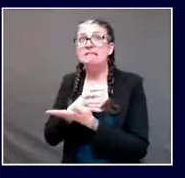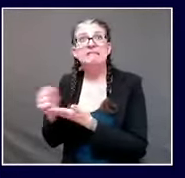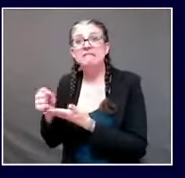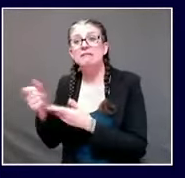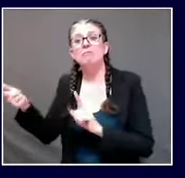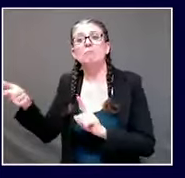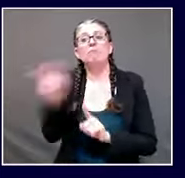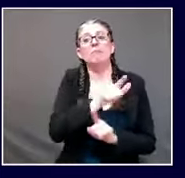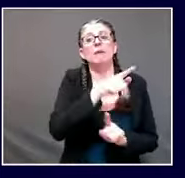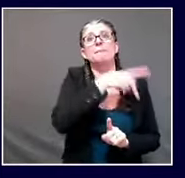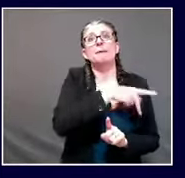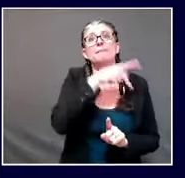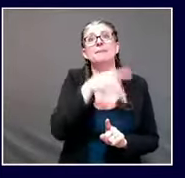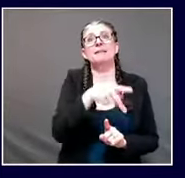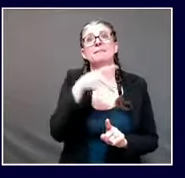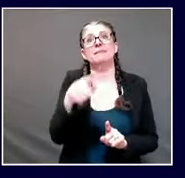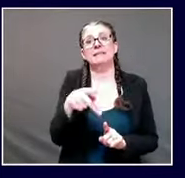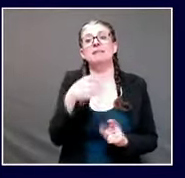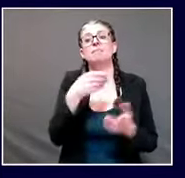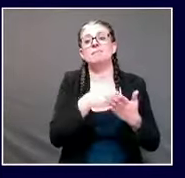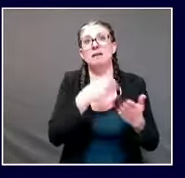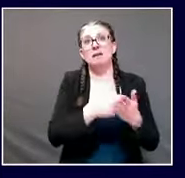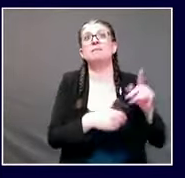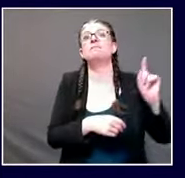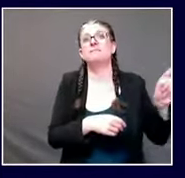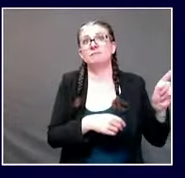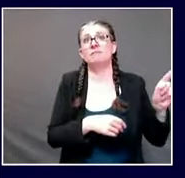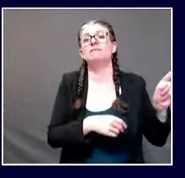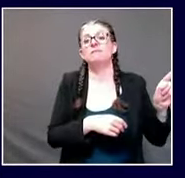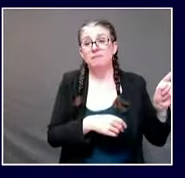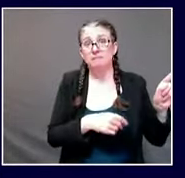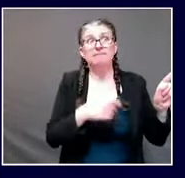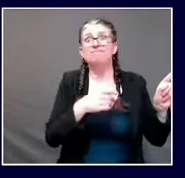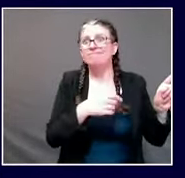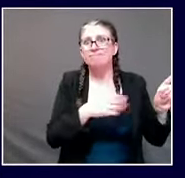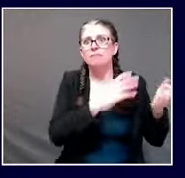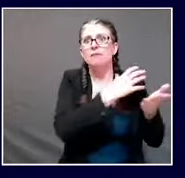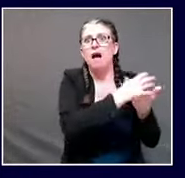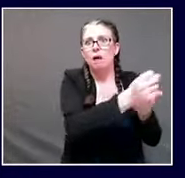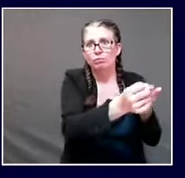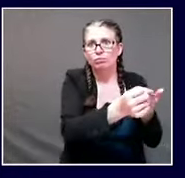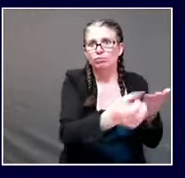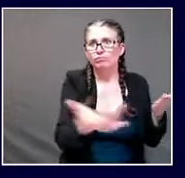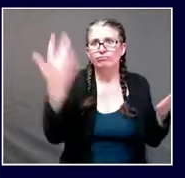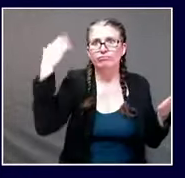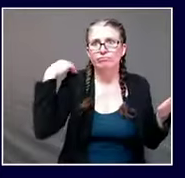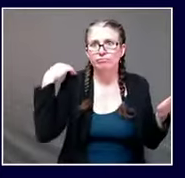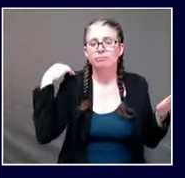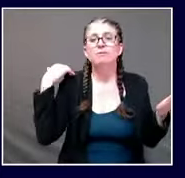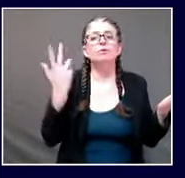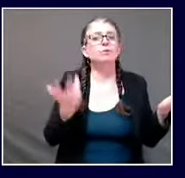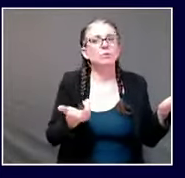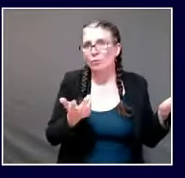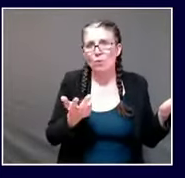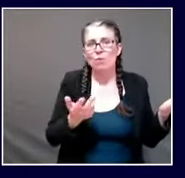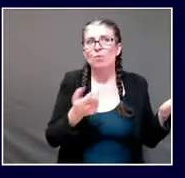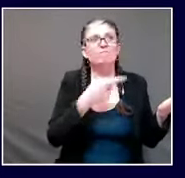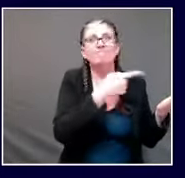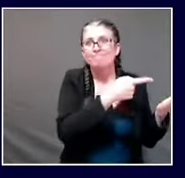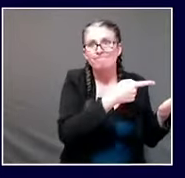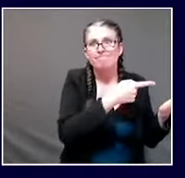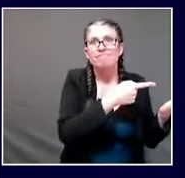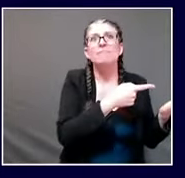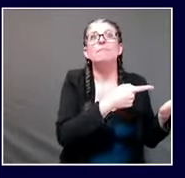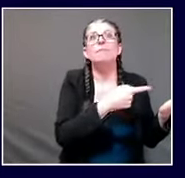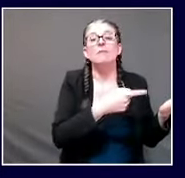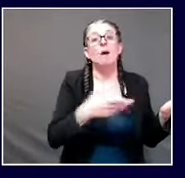less less tough for people to survive um the spring and the restrictions that many governors across